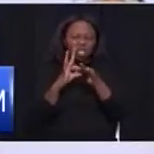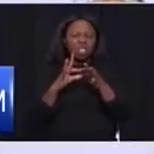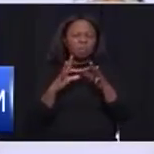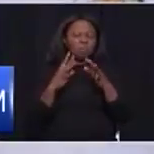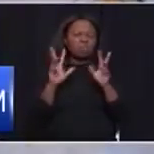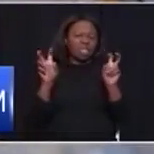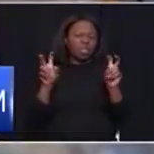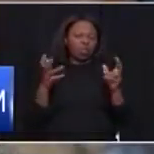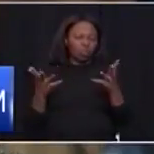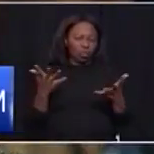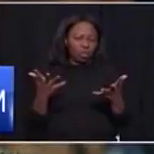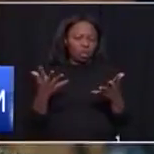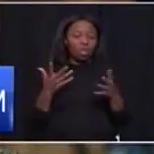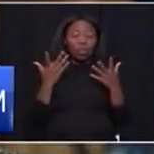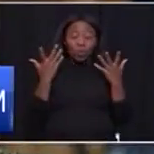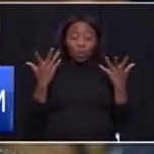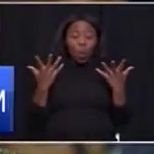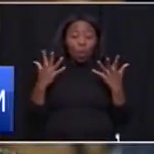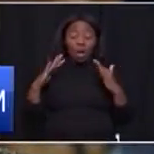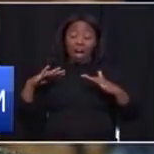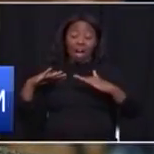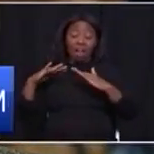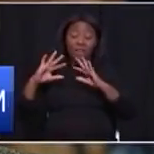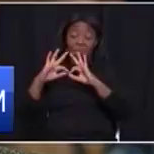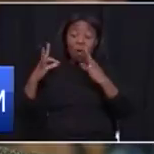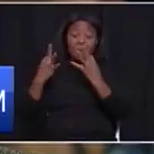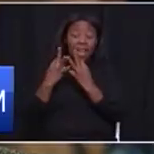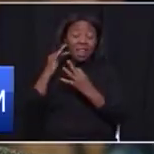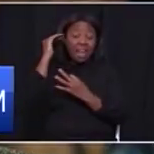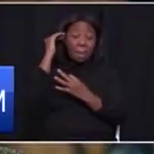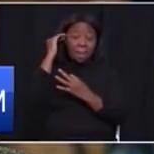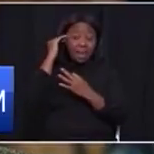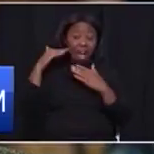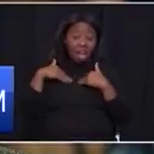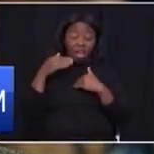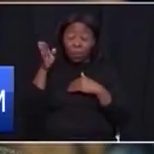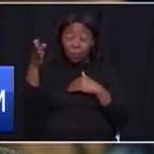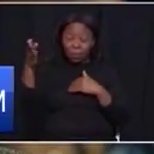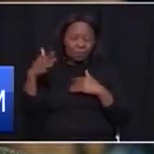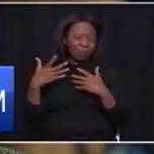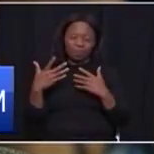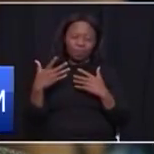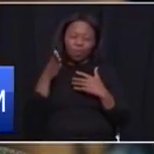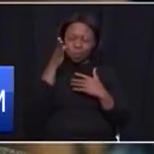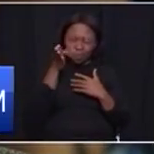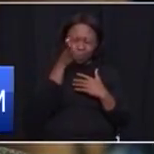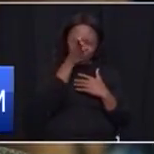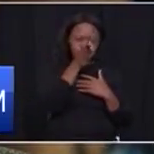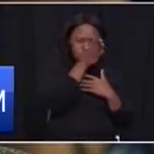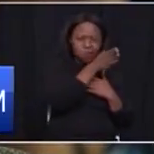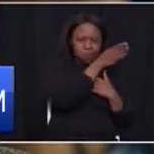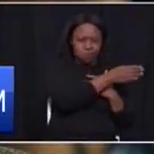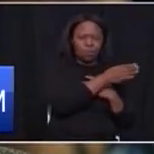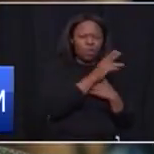issues. So there's no household not affected by mental health. We've got to treat this and de-stigmatize